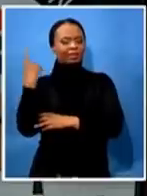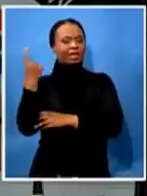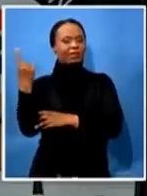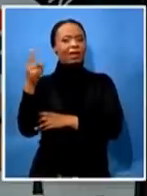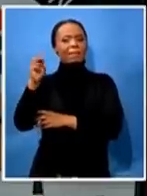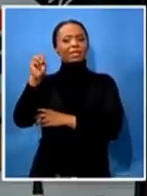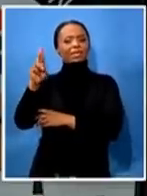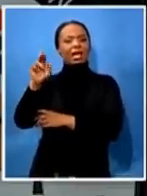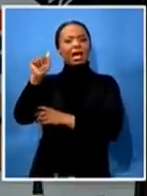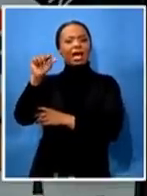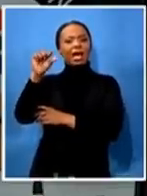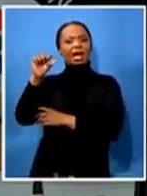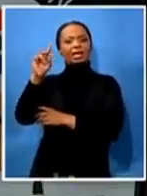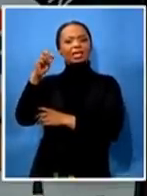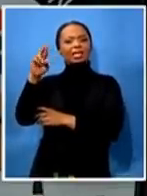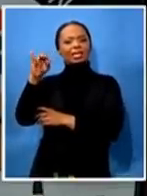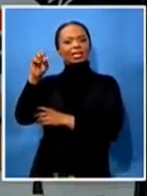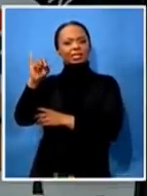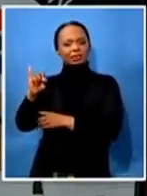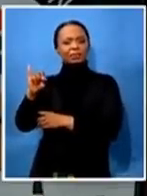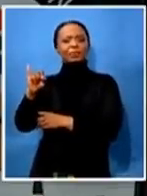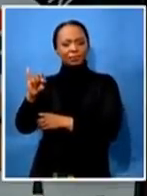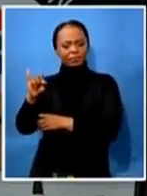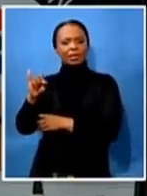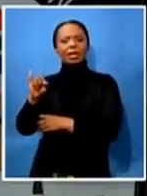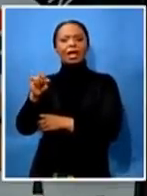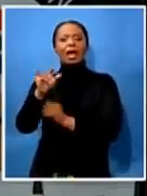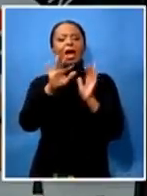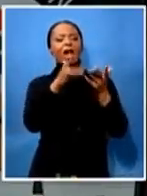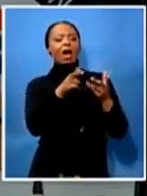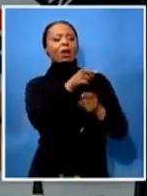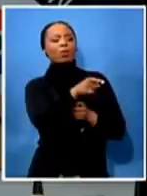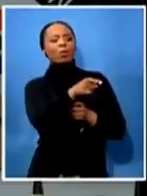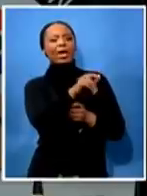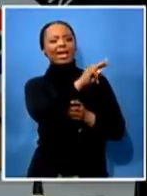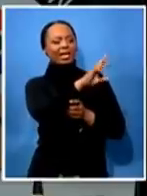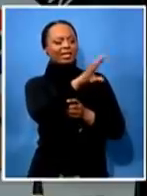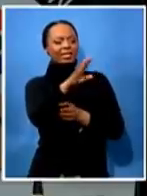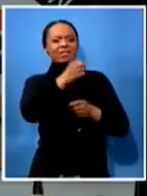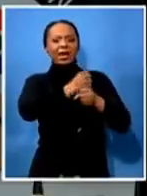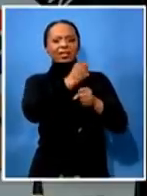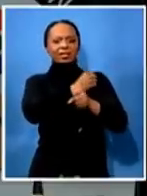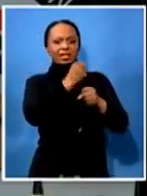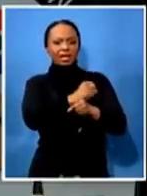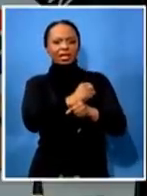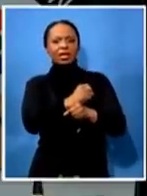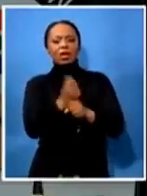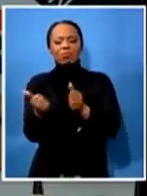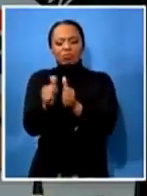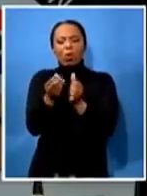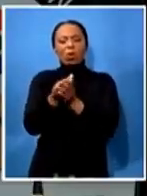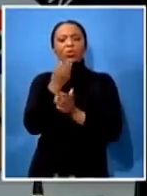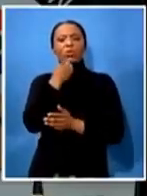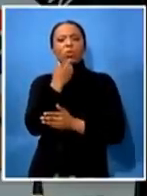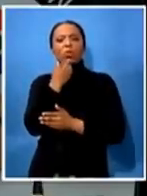the nc functions together with his witnesses and it goes as far as to say in page 467